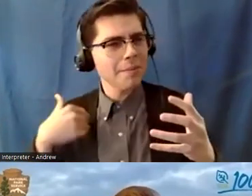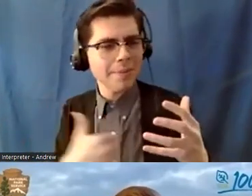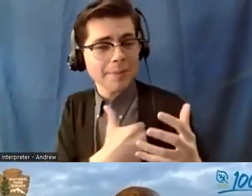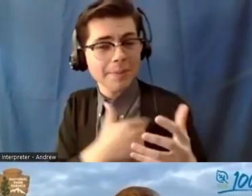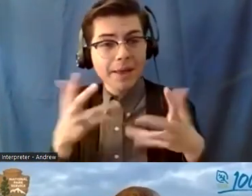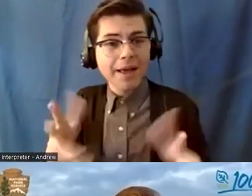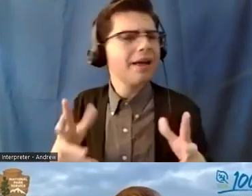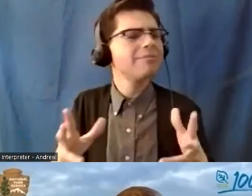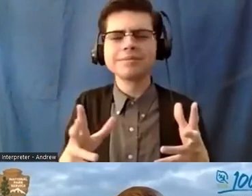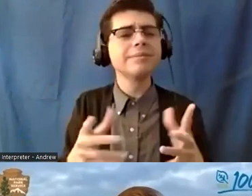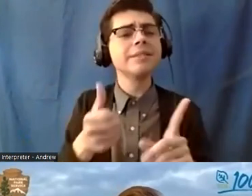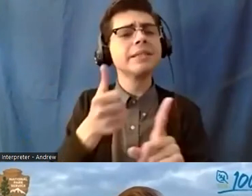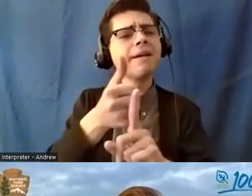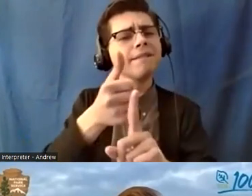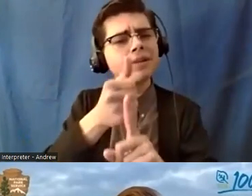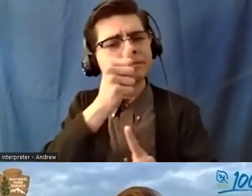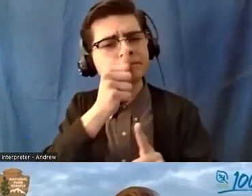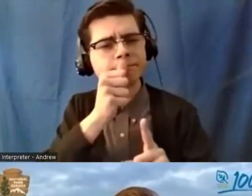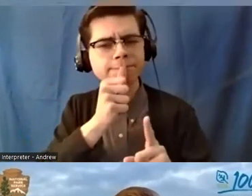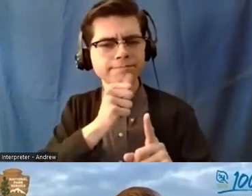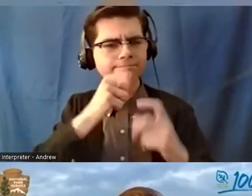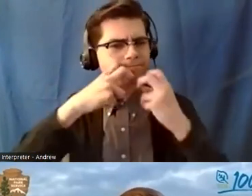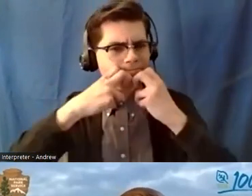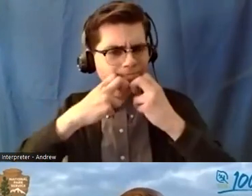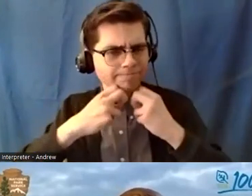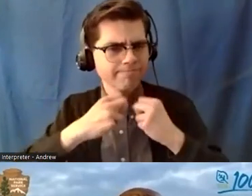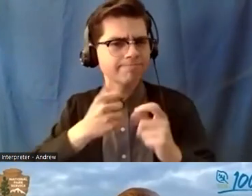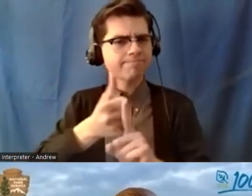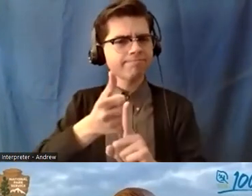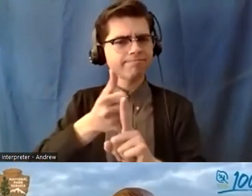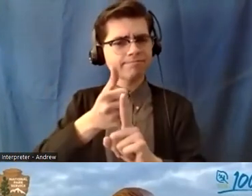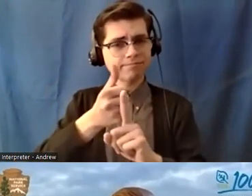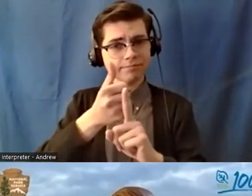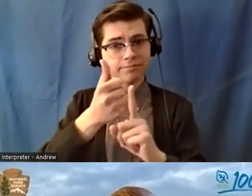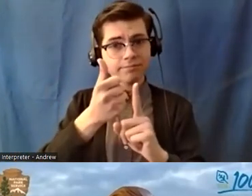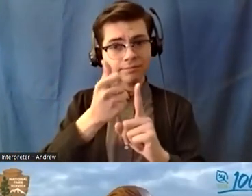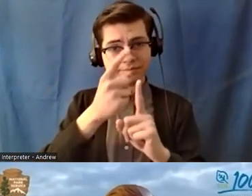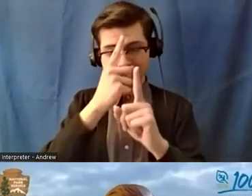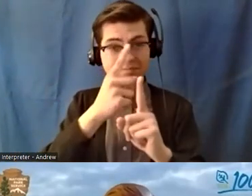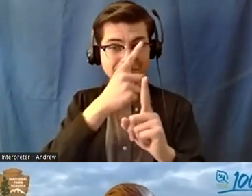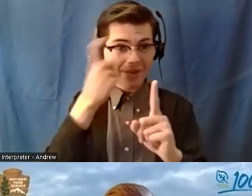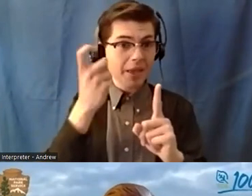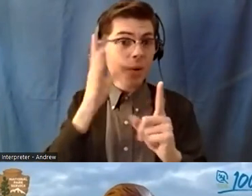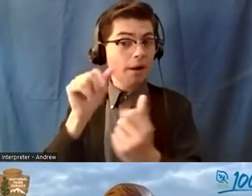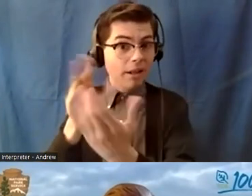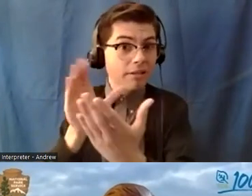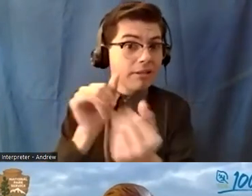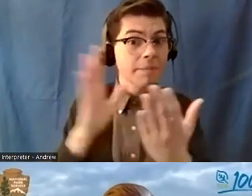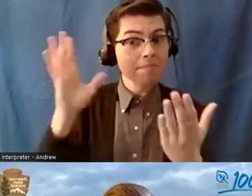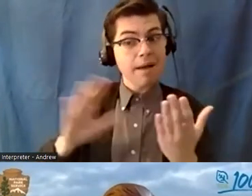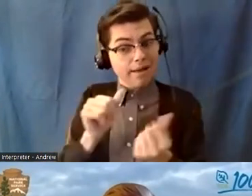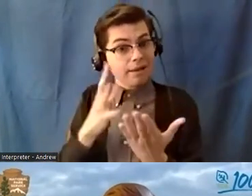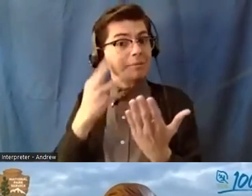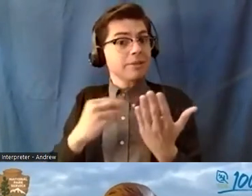as a person and you are coming to face with things that you've never probably been confronted before so just be